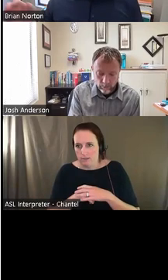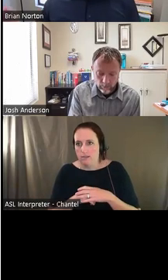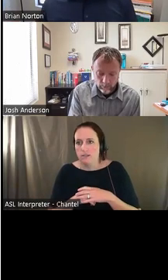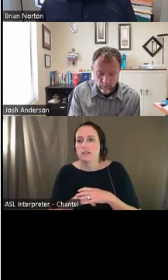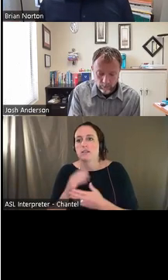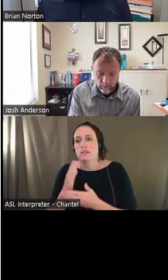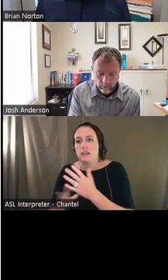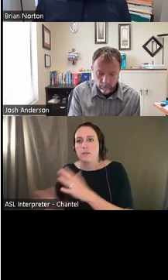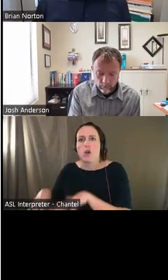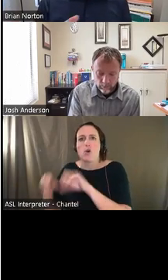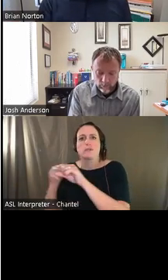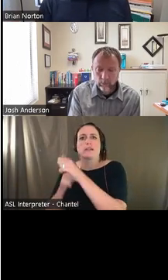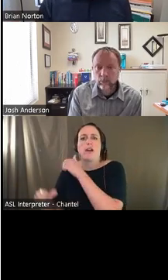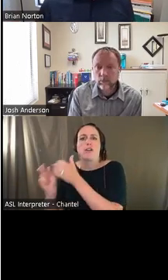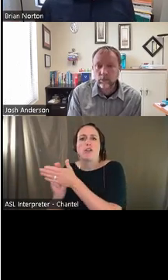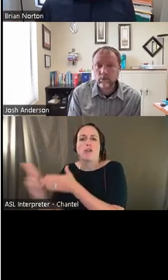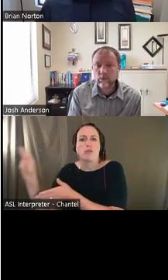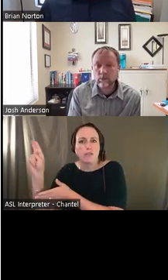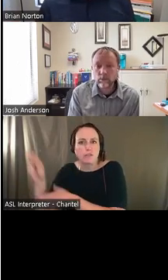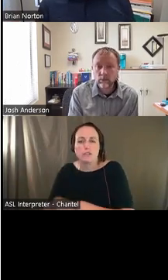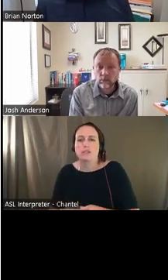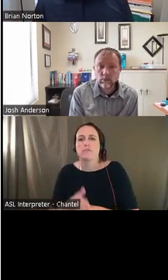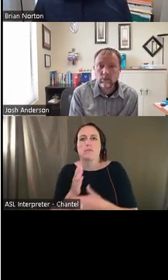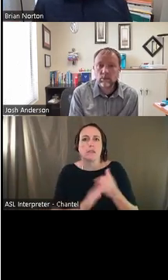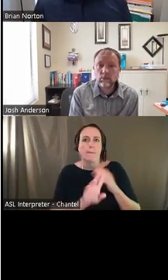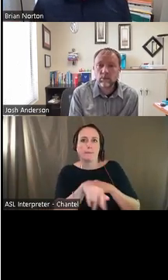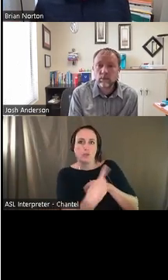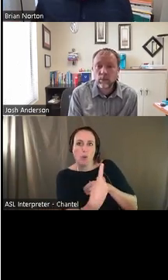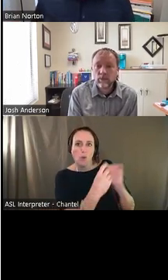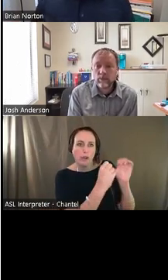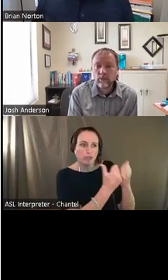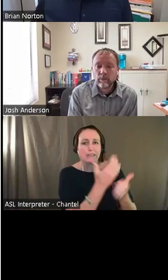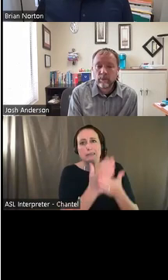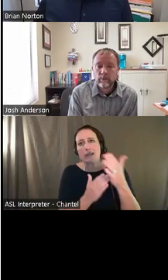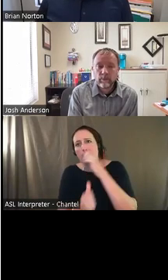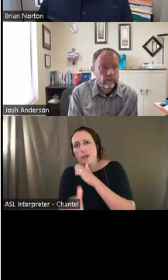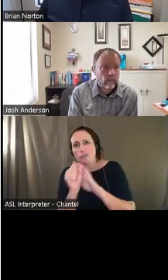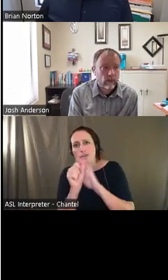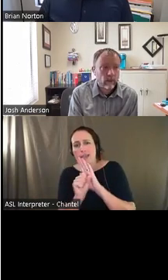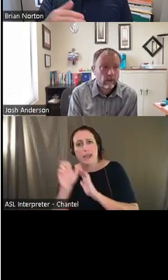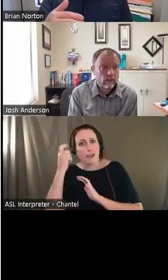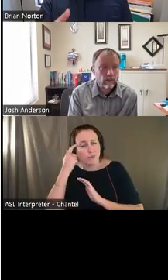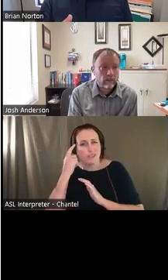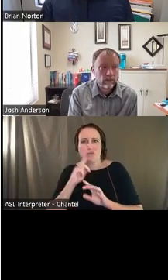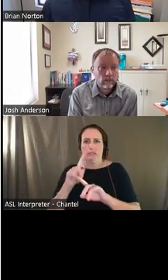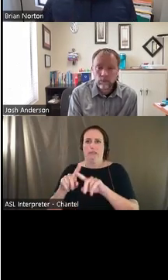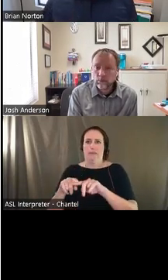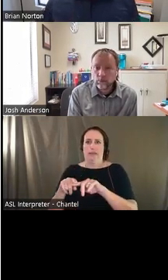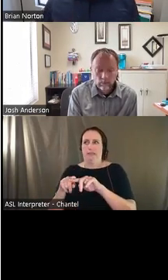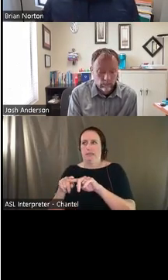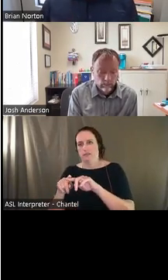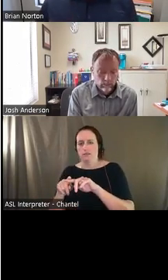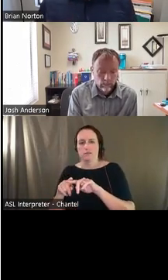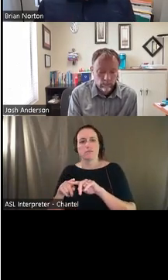some are standalone non-profits, some are built into state government. Um, we all look a little bit different, but we offer some core